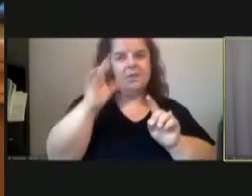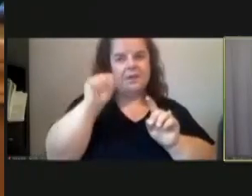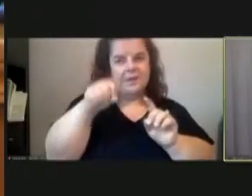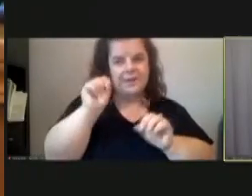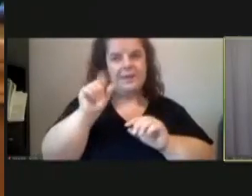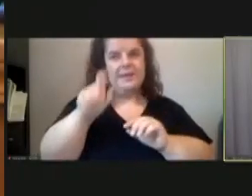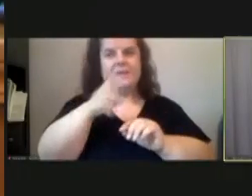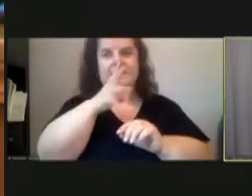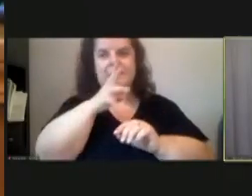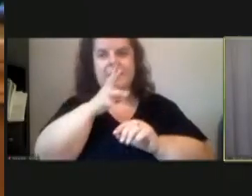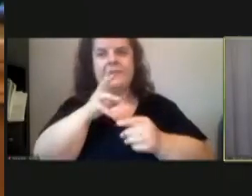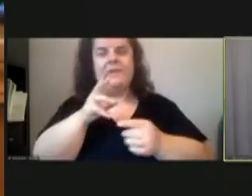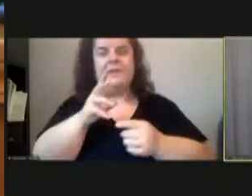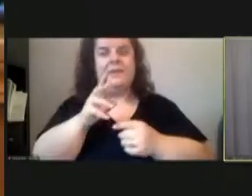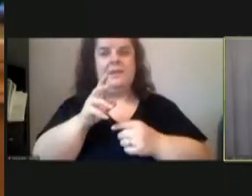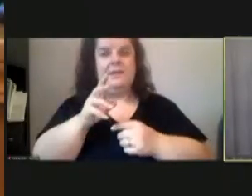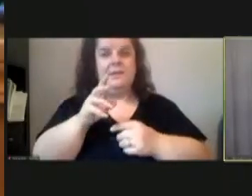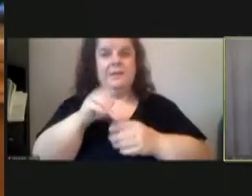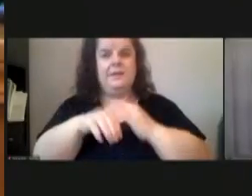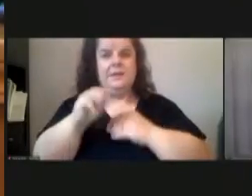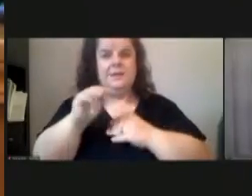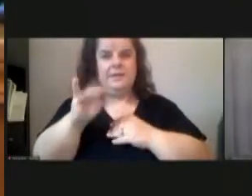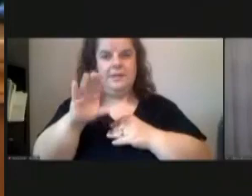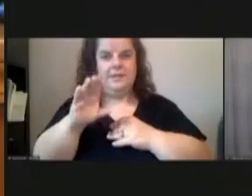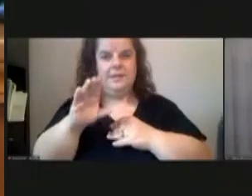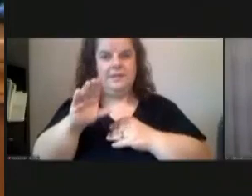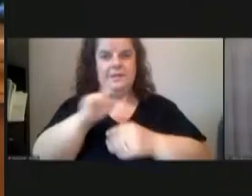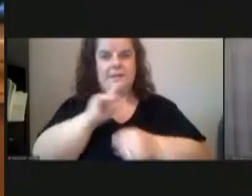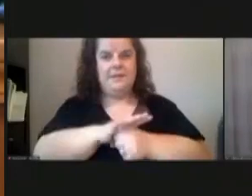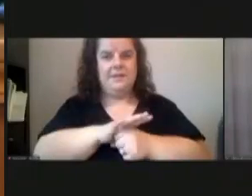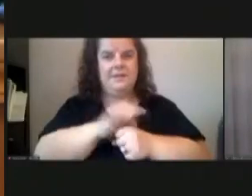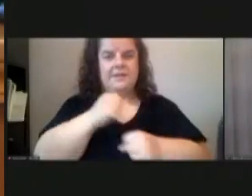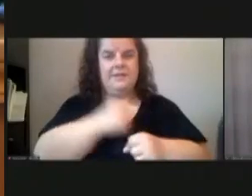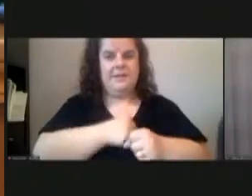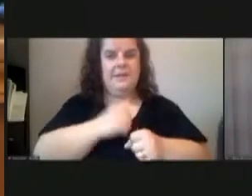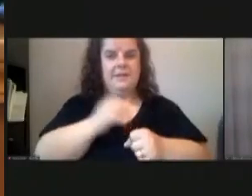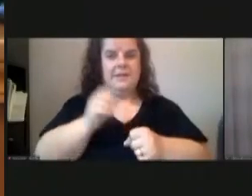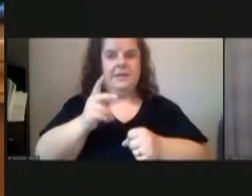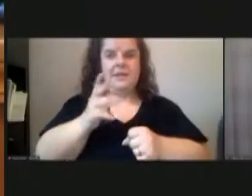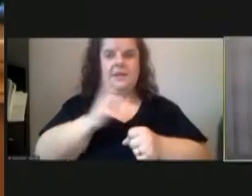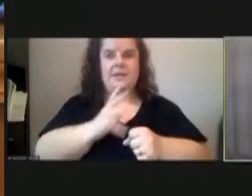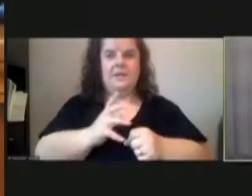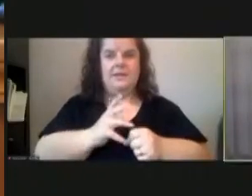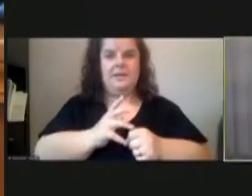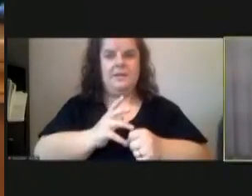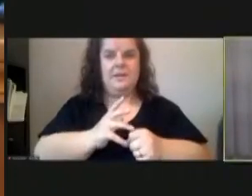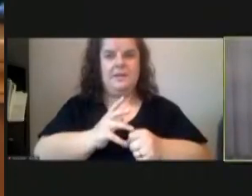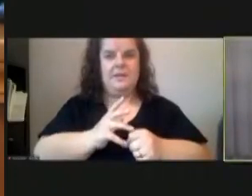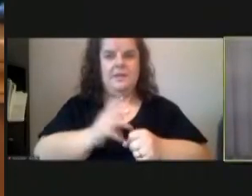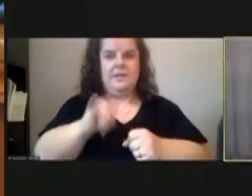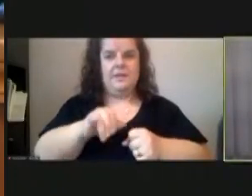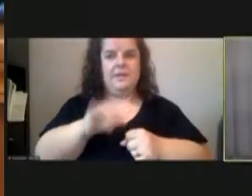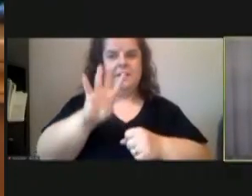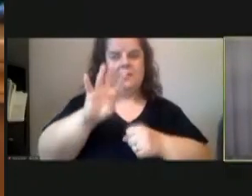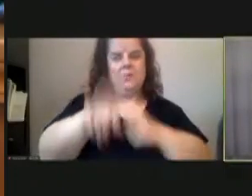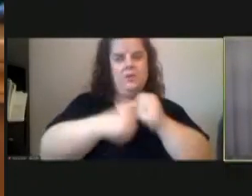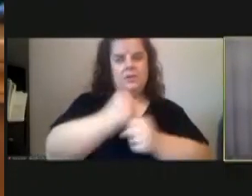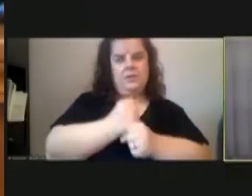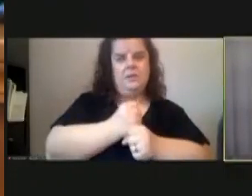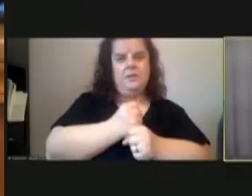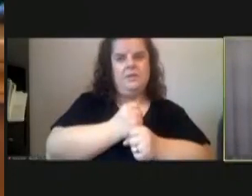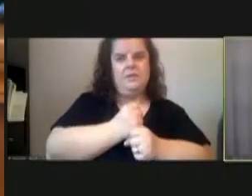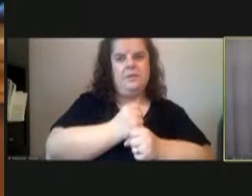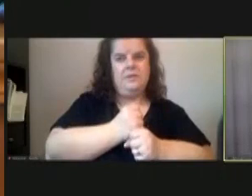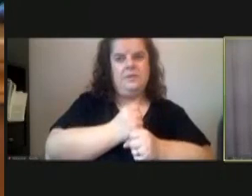speak into the microphone absolutely sorry about that thank you so that's four years and um